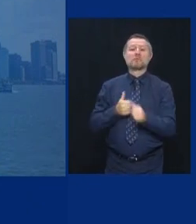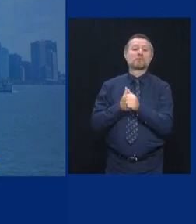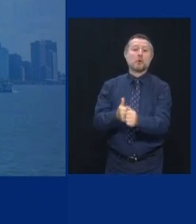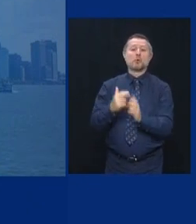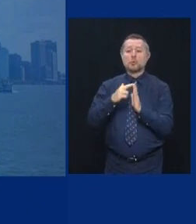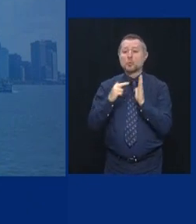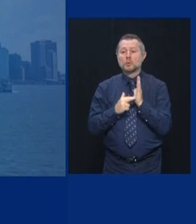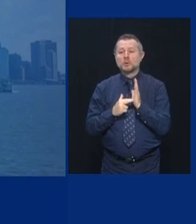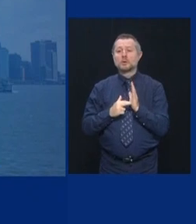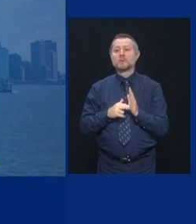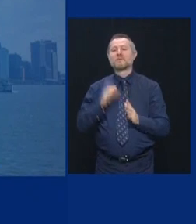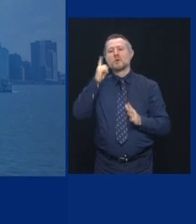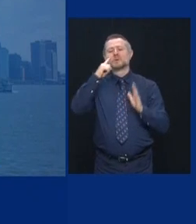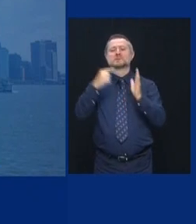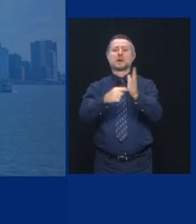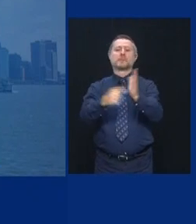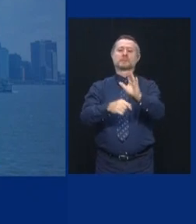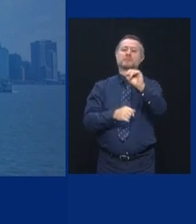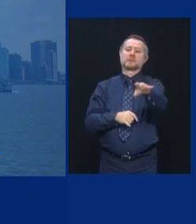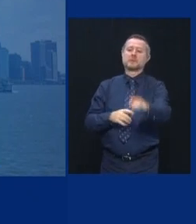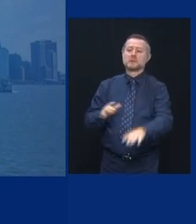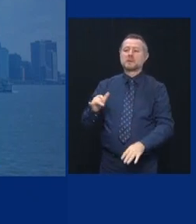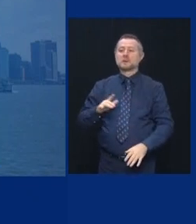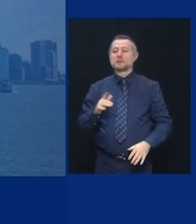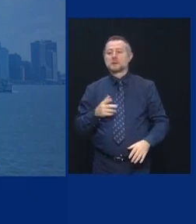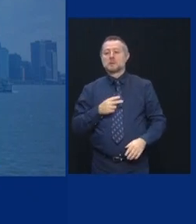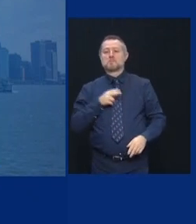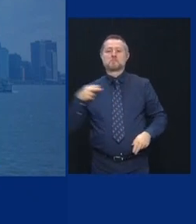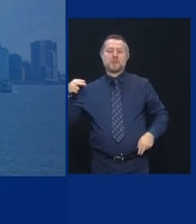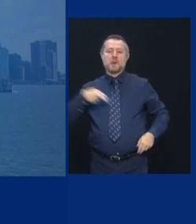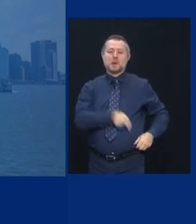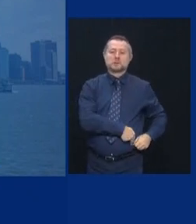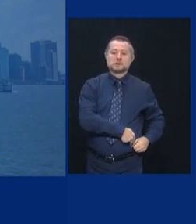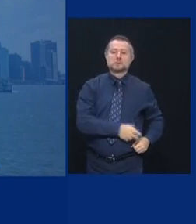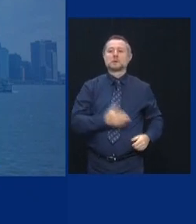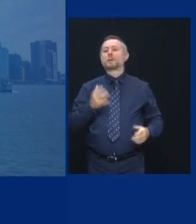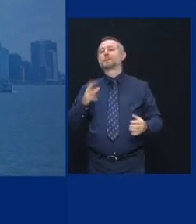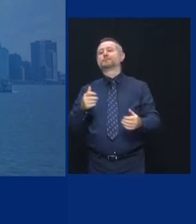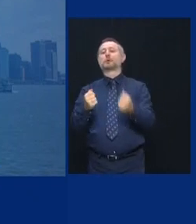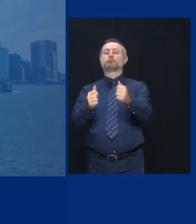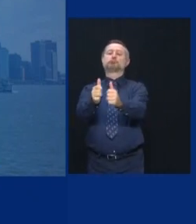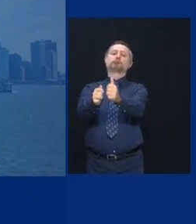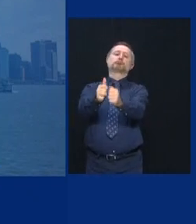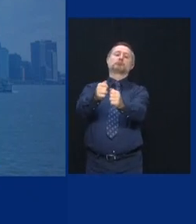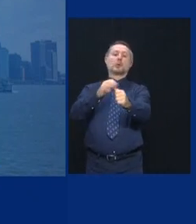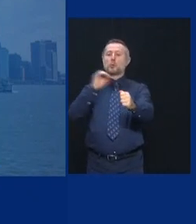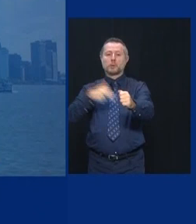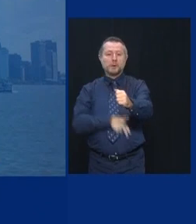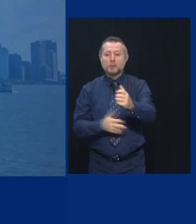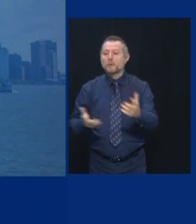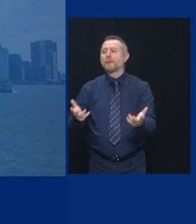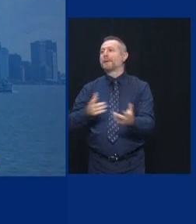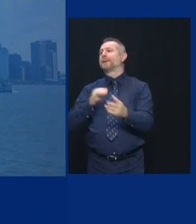Seat belts. Only as good as you enforce it. Don't text and drive. Only as good as you enforce it.